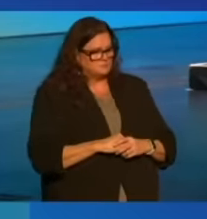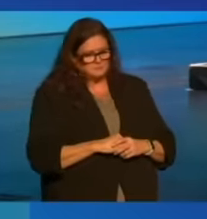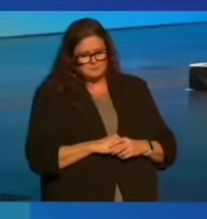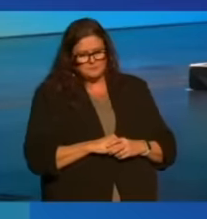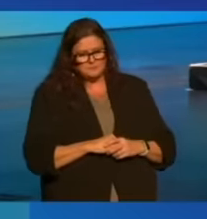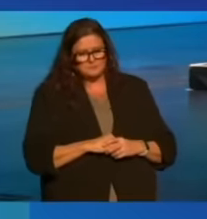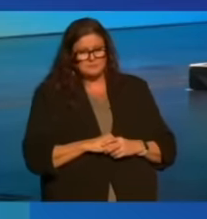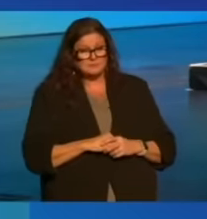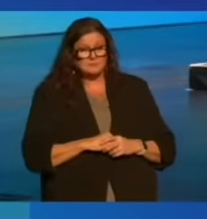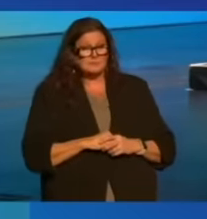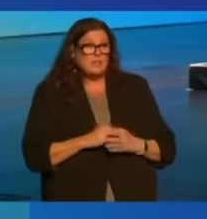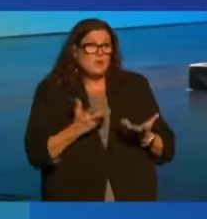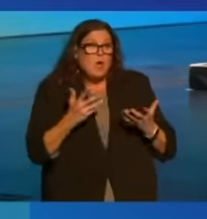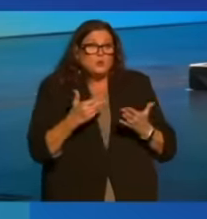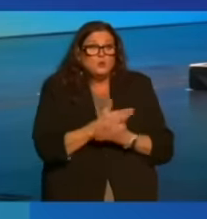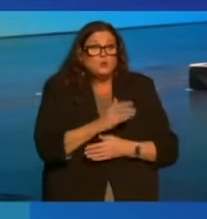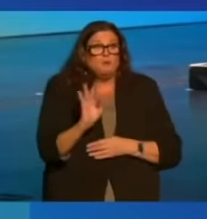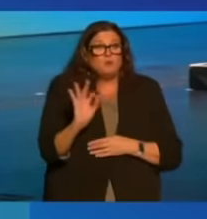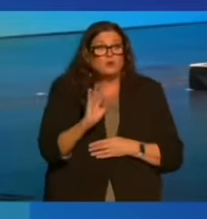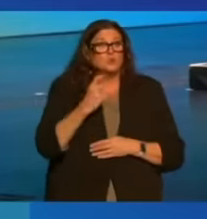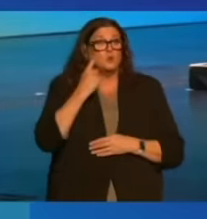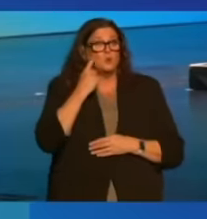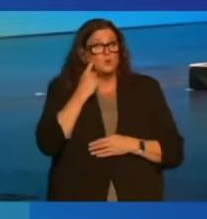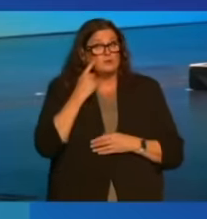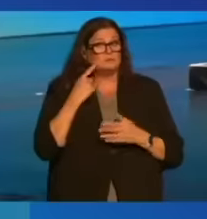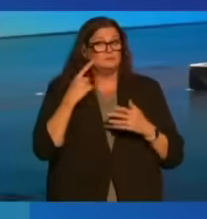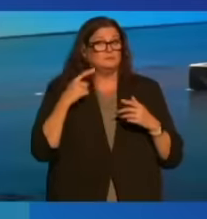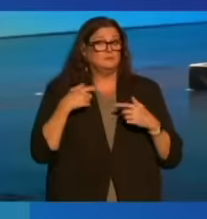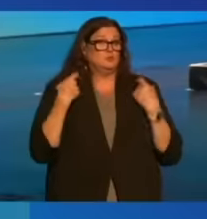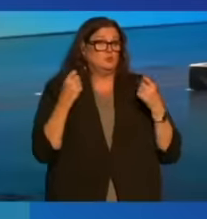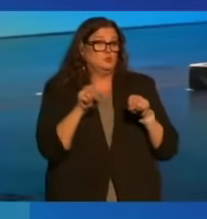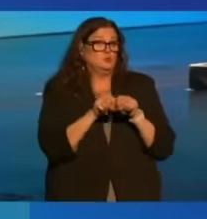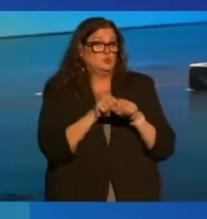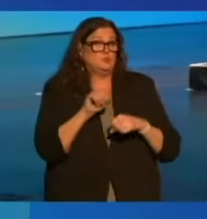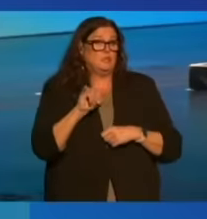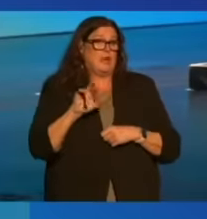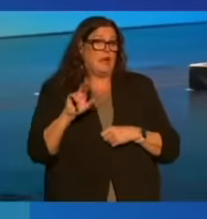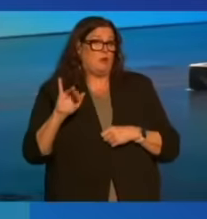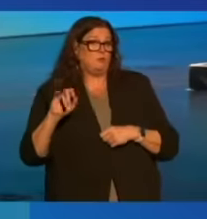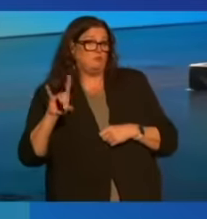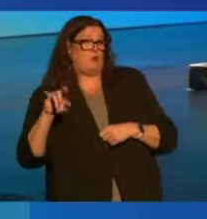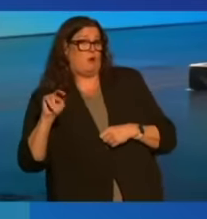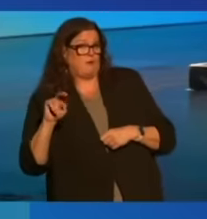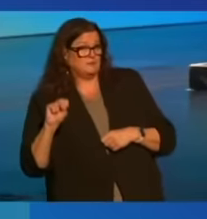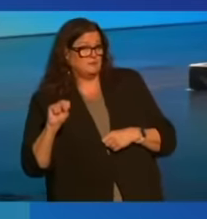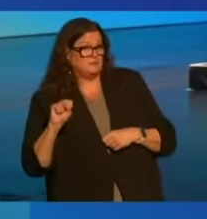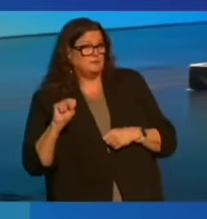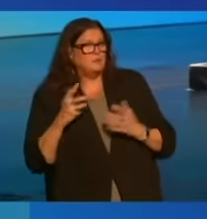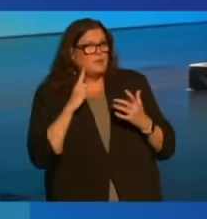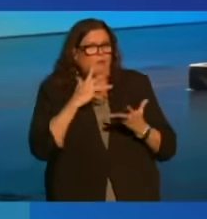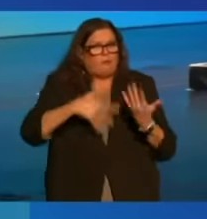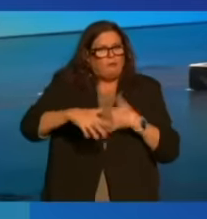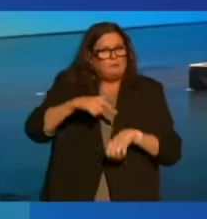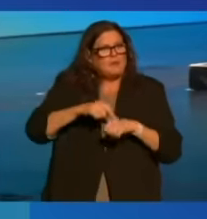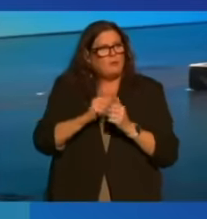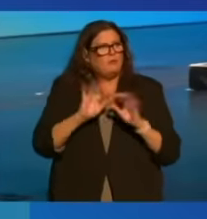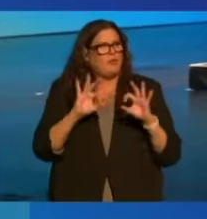People may want new furniture or the latest Air Jordans, but they also want more time with their families.